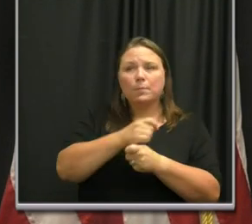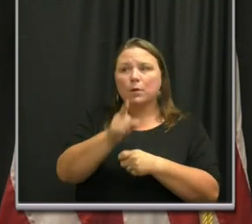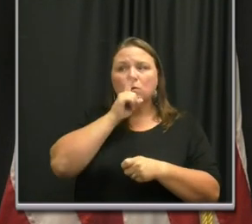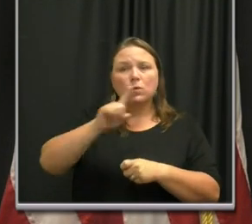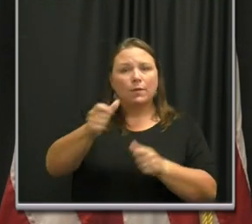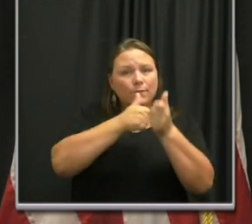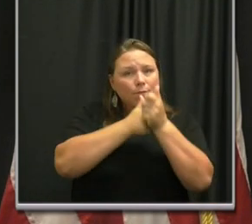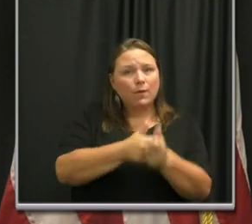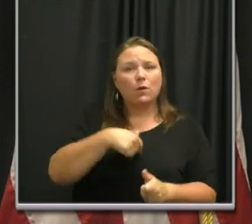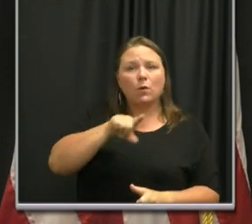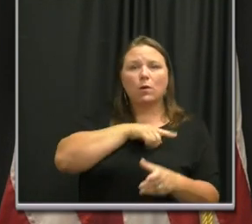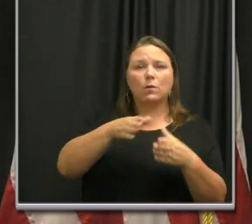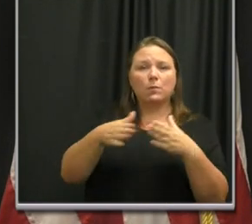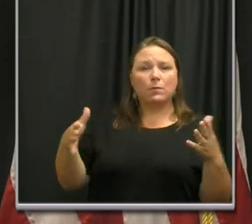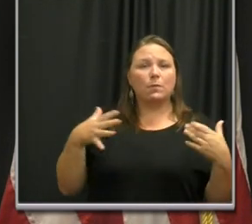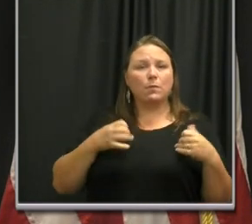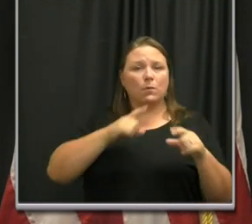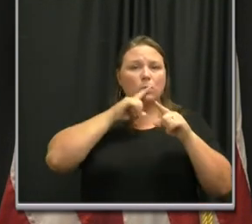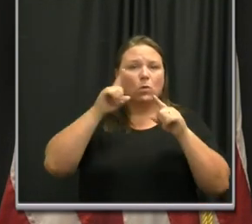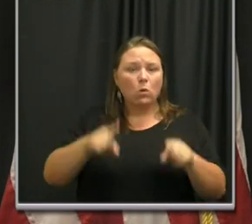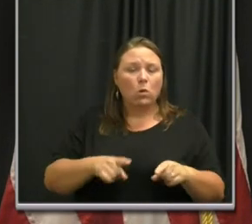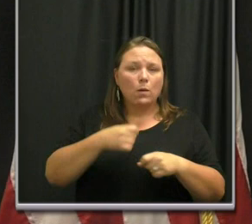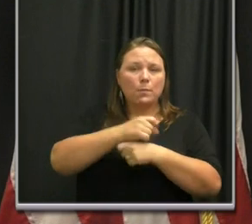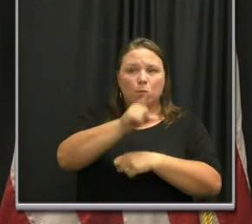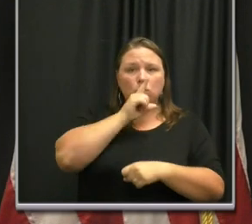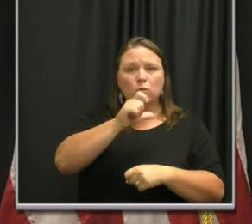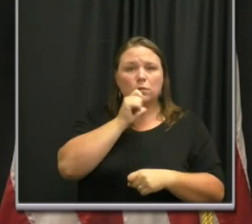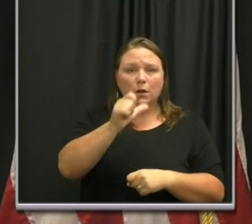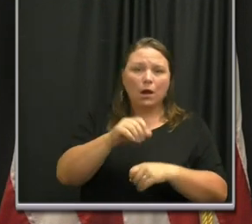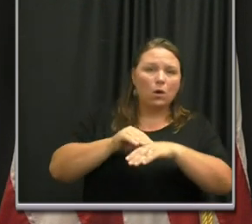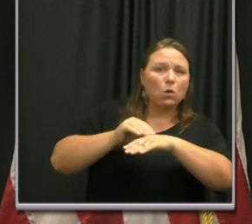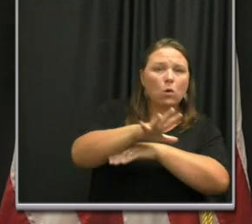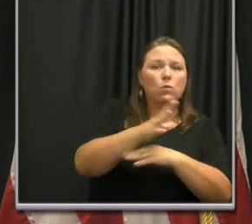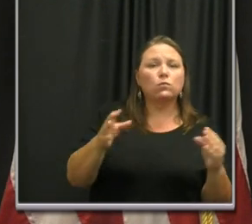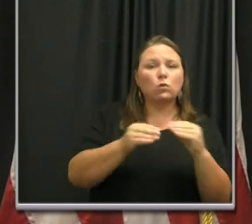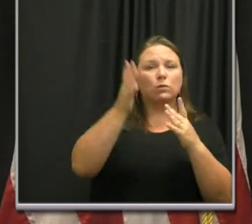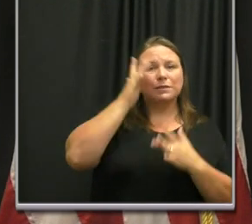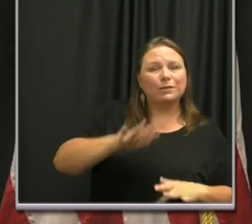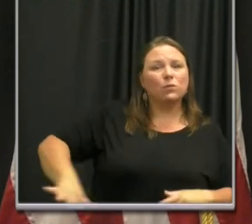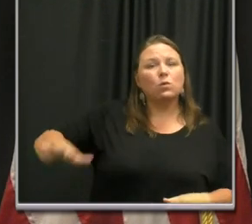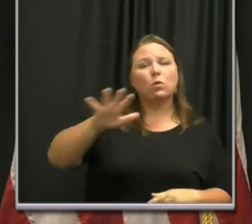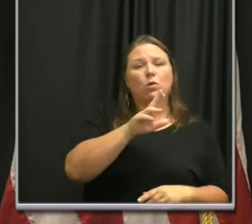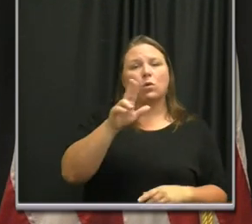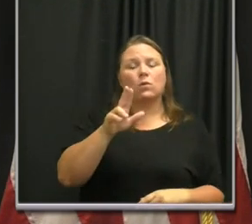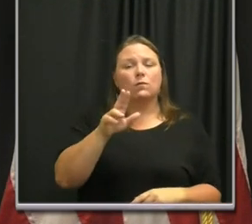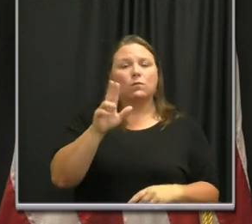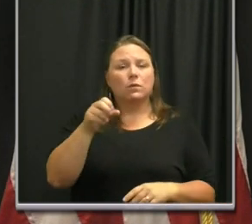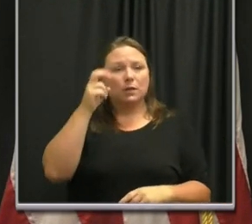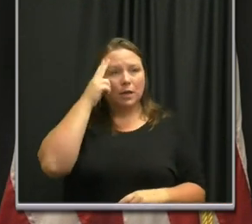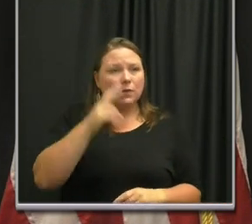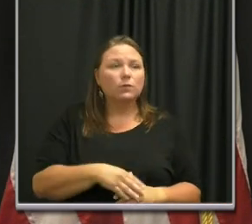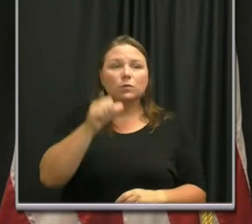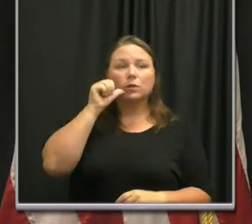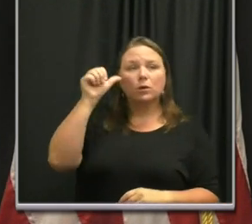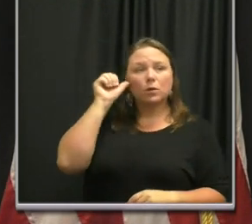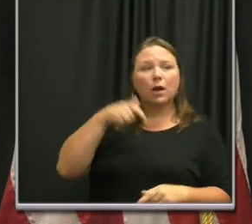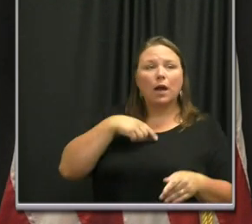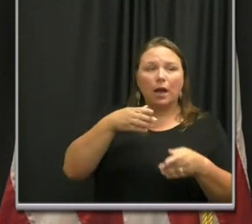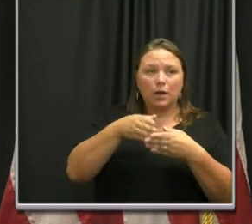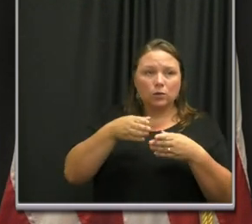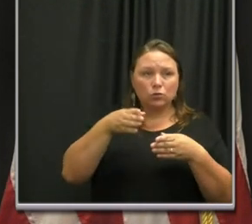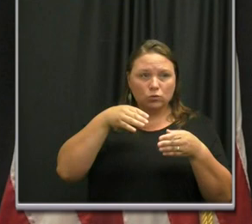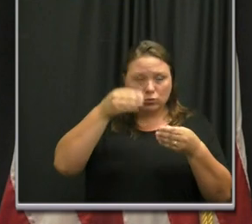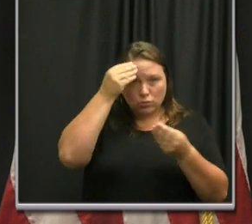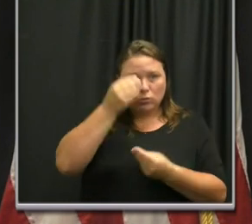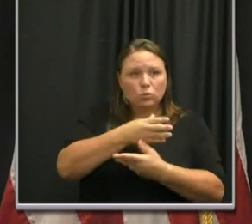our public health orders and putting our entire city at risk. Yesterday, with the recommendation of the Board of Health, I directed the Metro